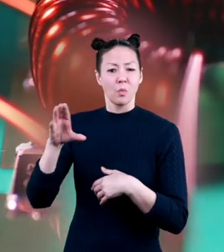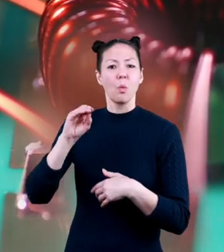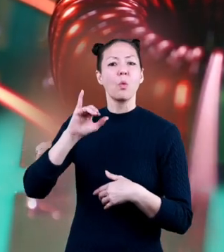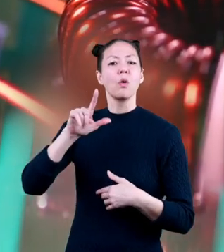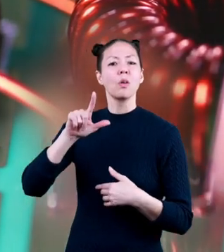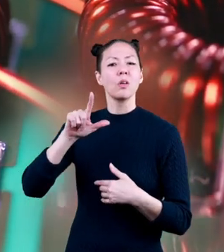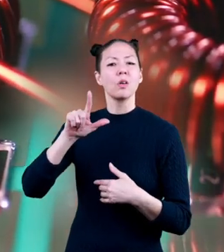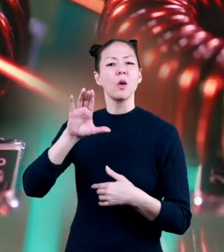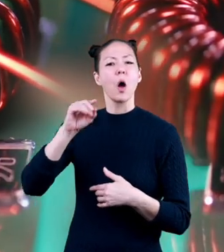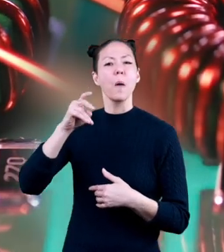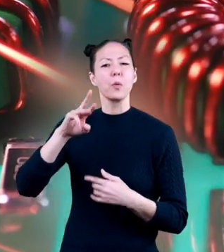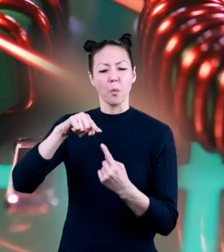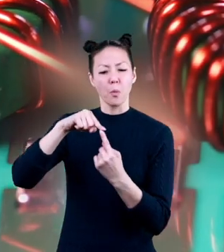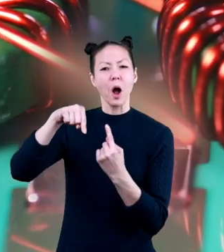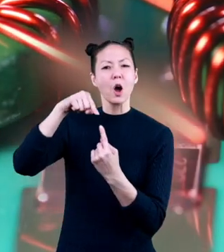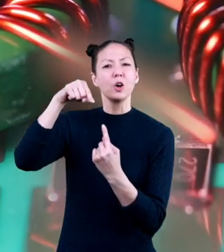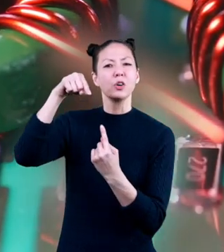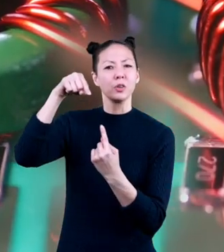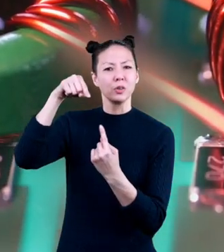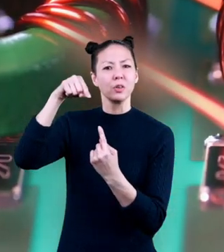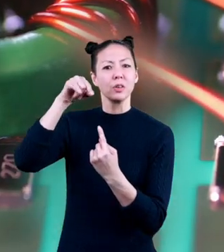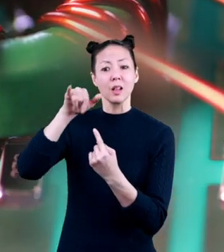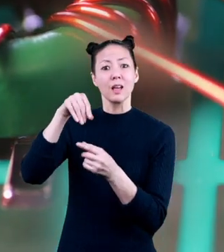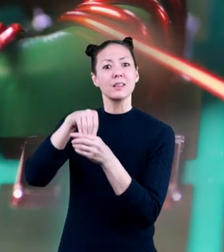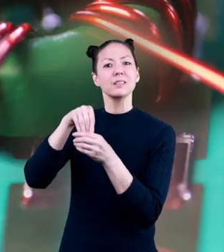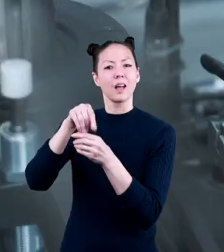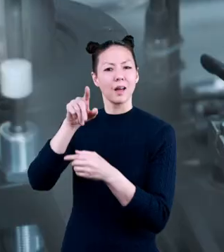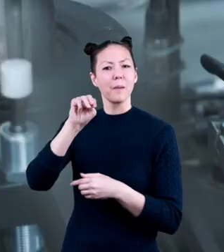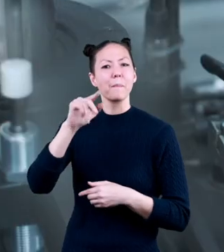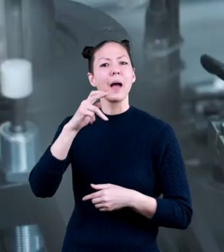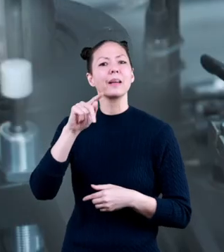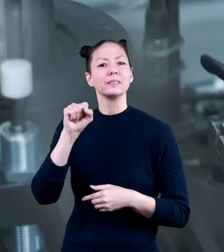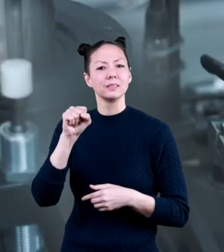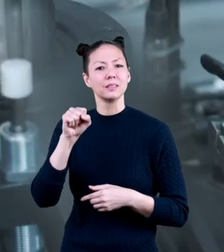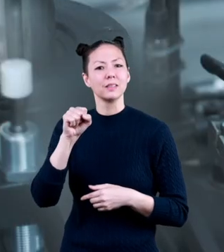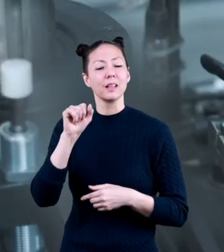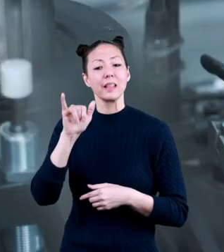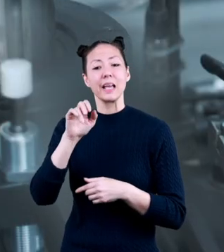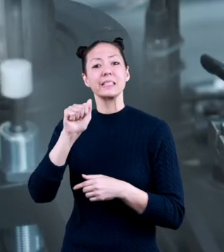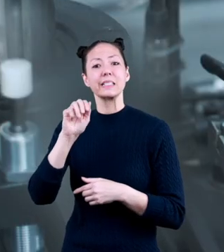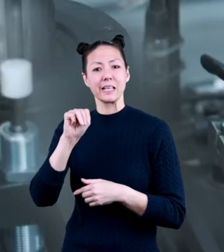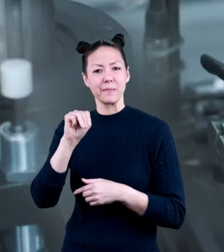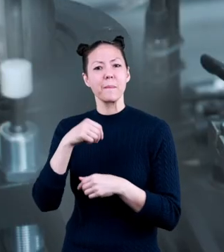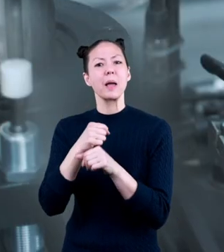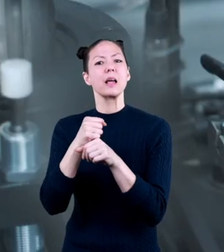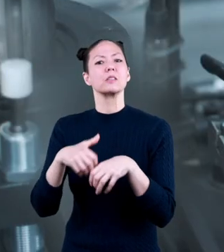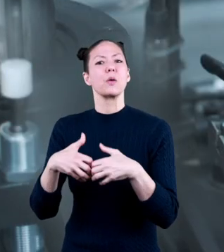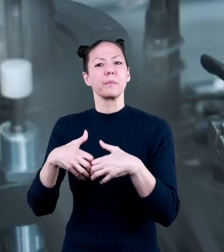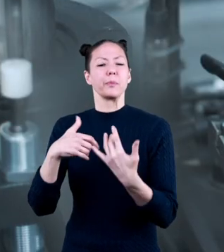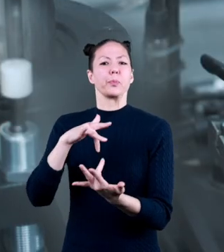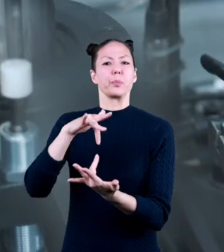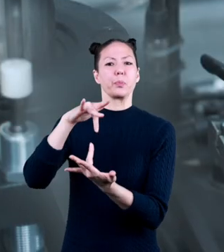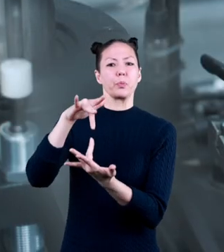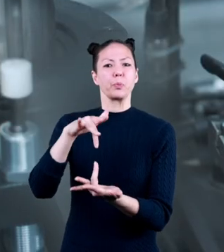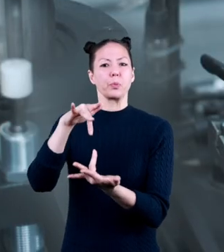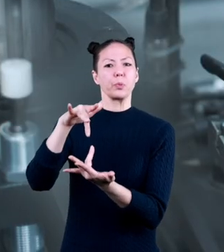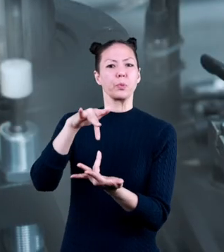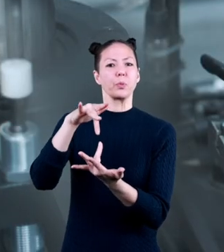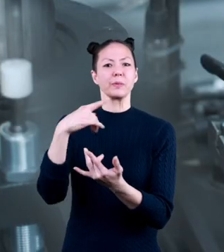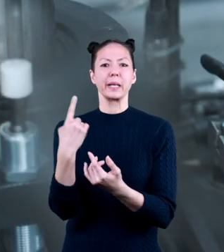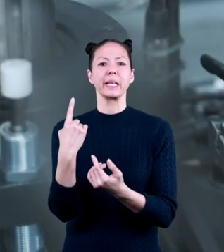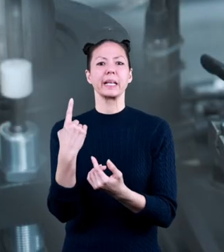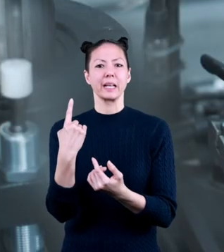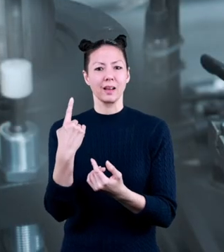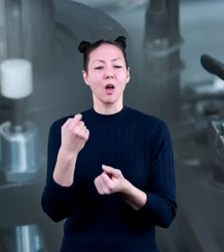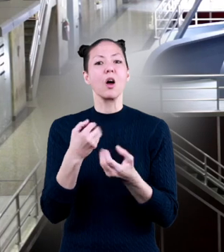coil of copper wire inside the magnets. Steam makes the generator spin, causing